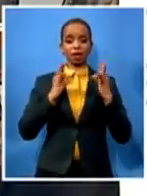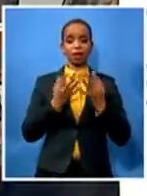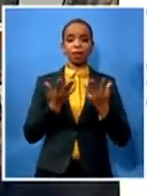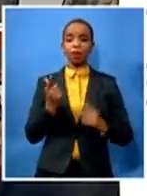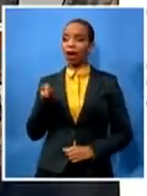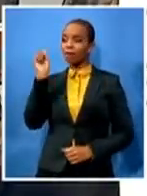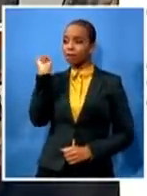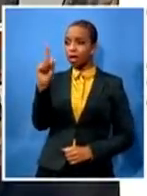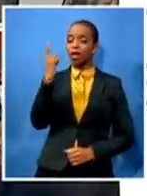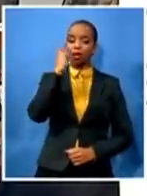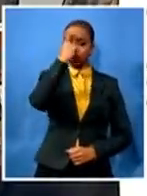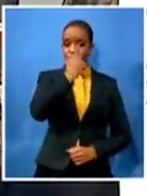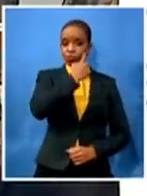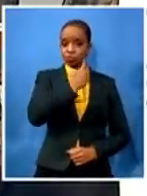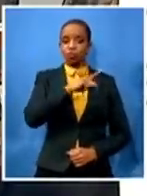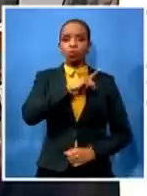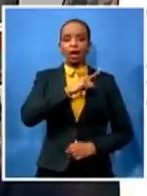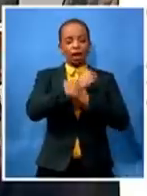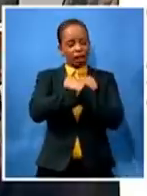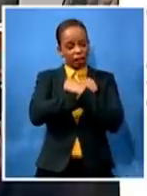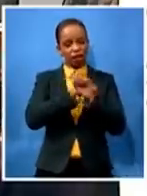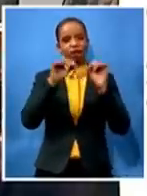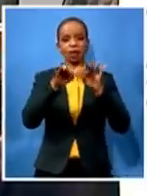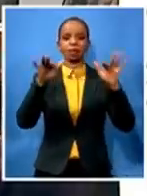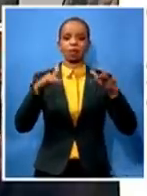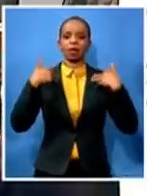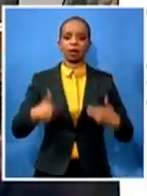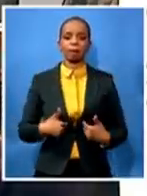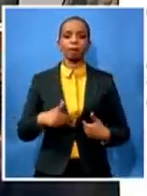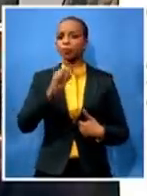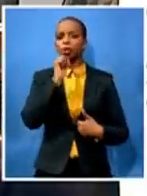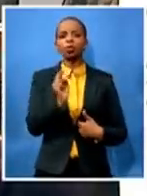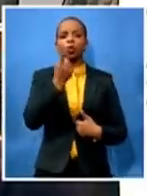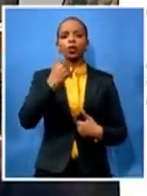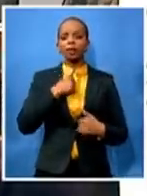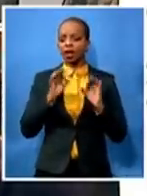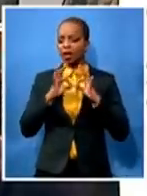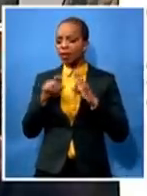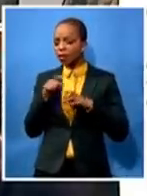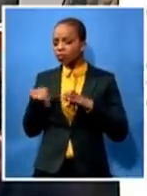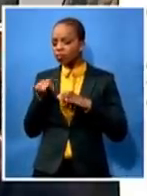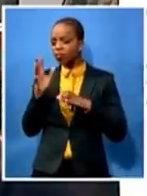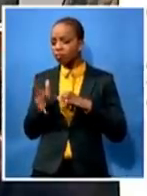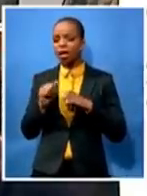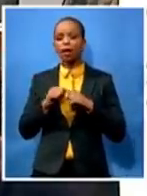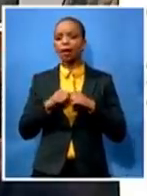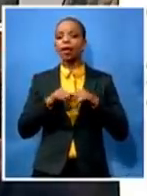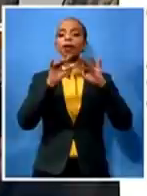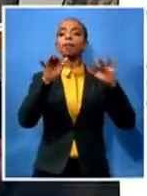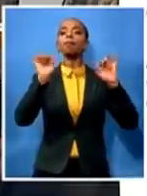only that are of my immediate relatives but also the people of south africa we made a choice